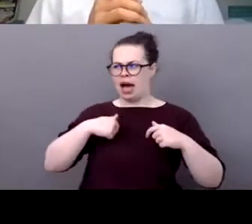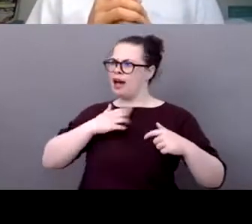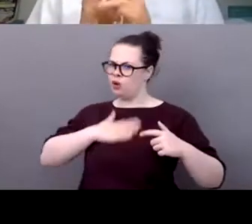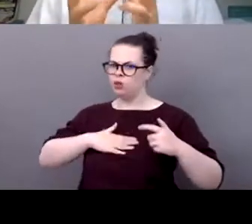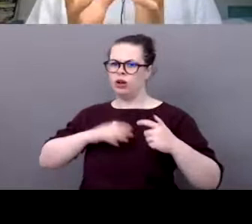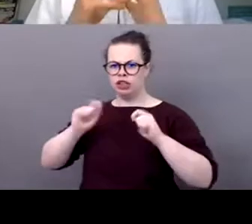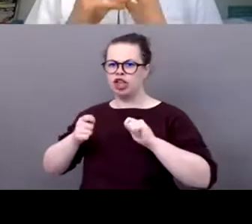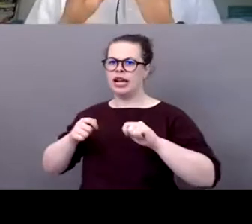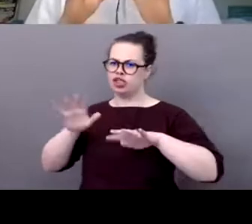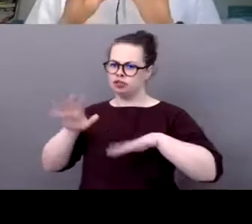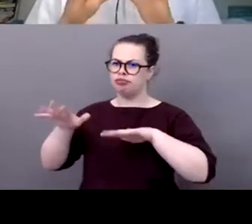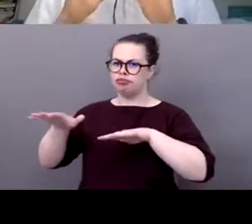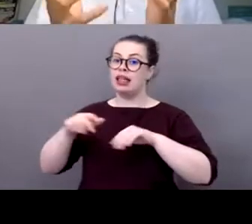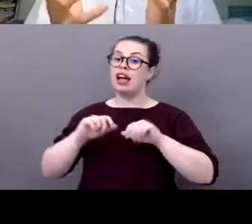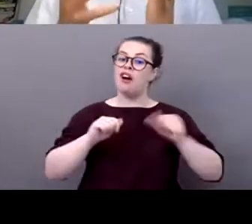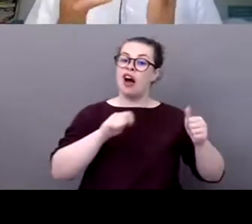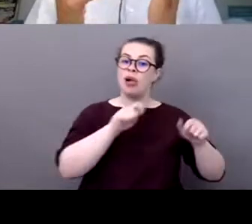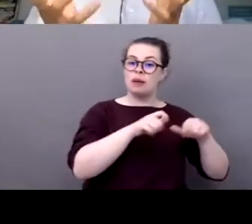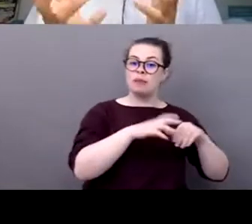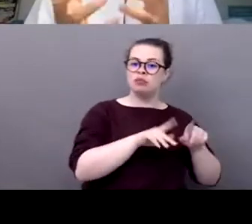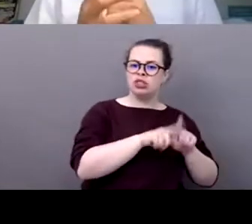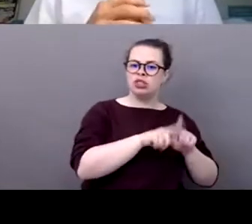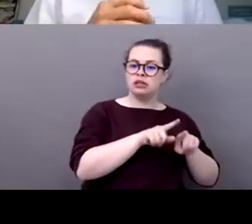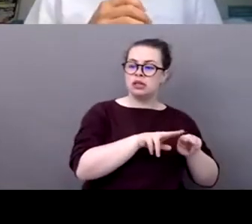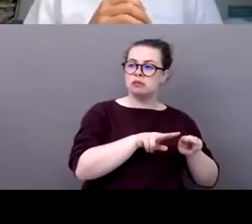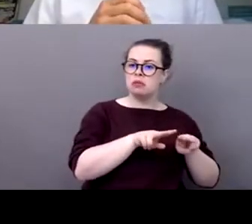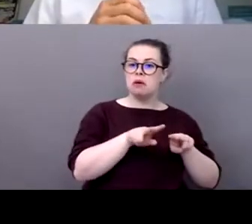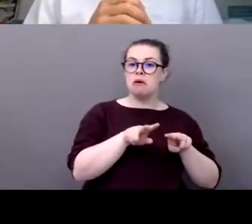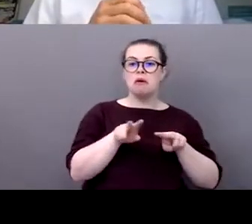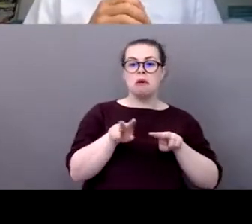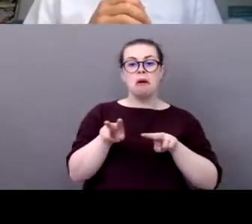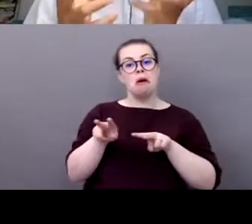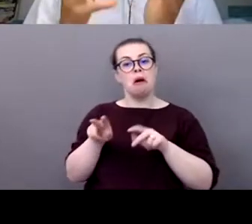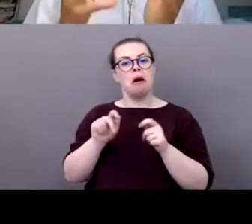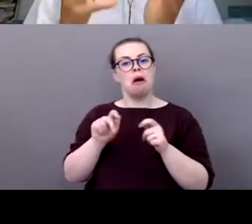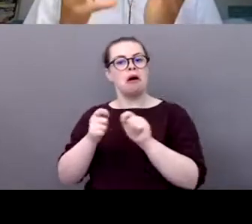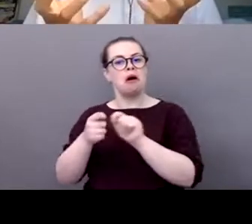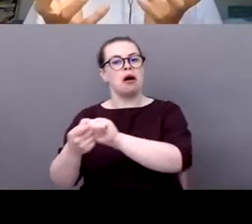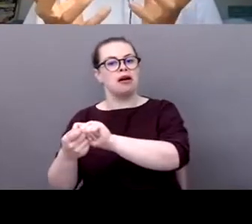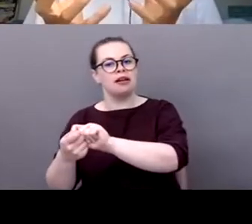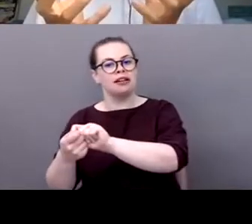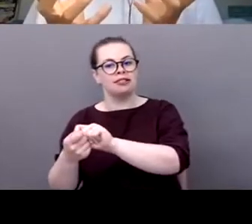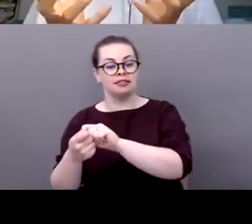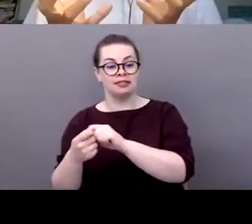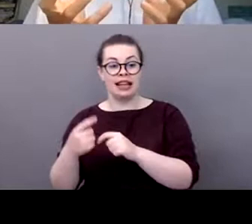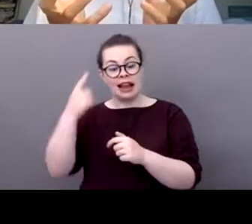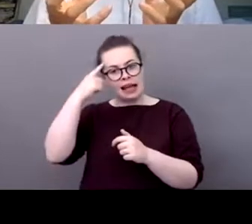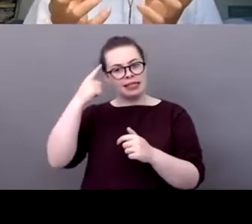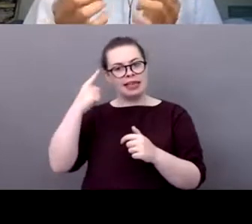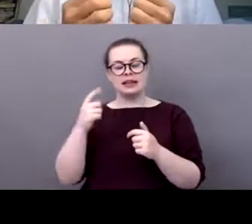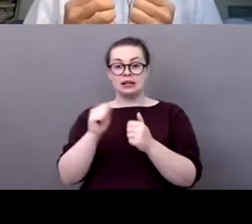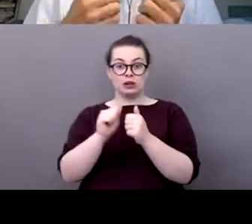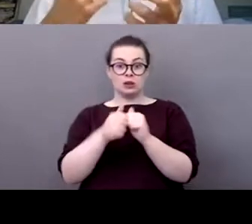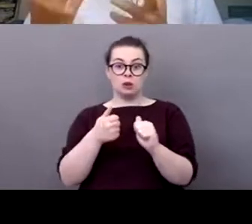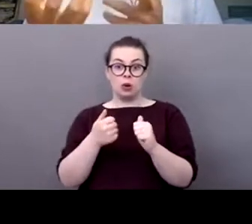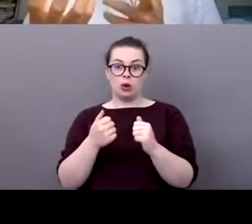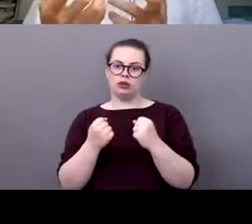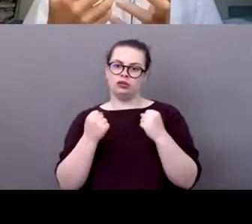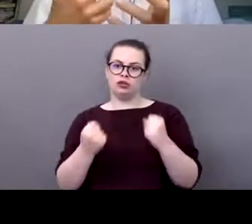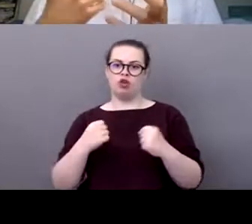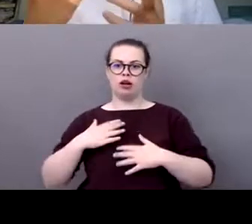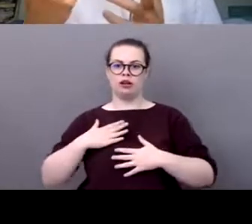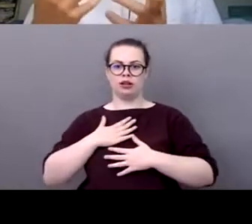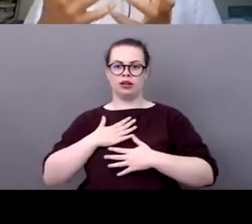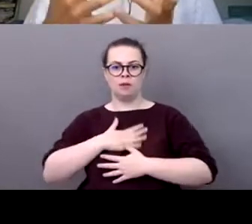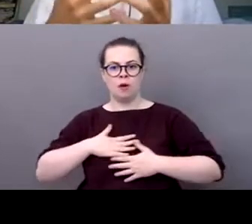the very i think the a strong opportunity with sports is that it's emotion it captures attention and then it's